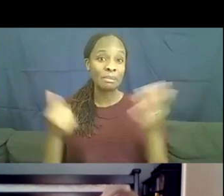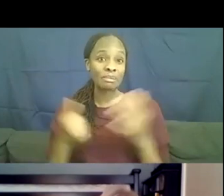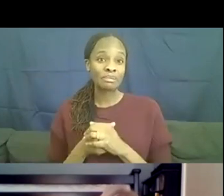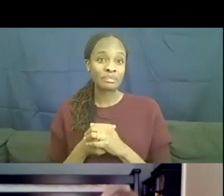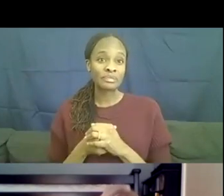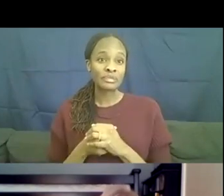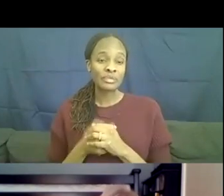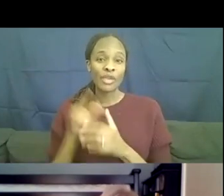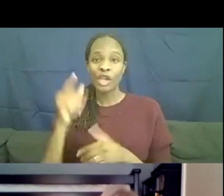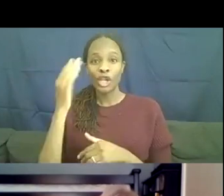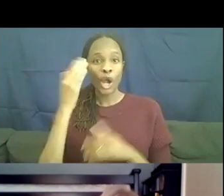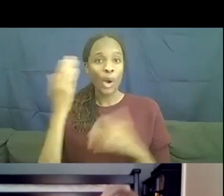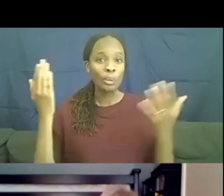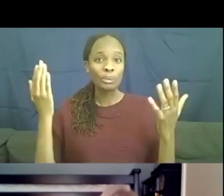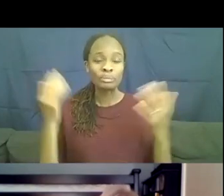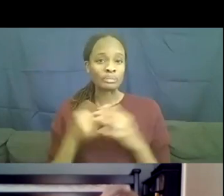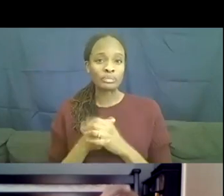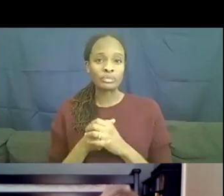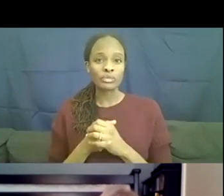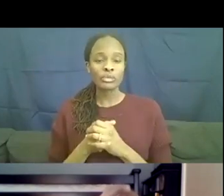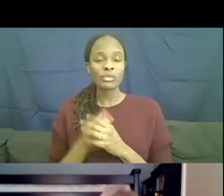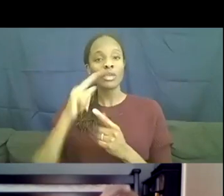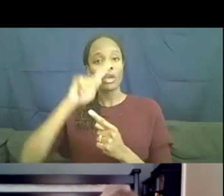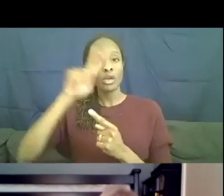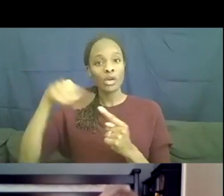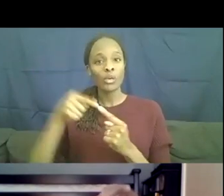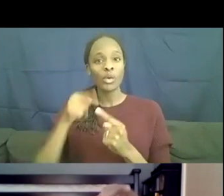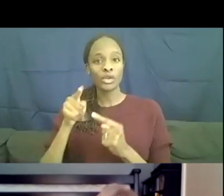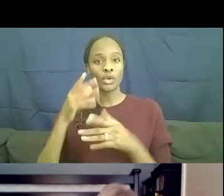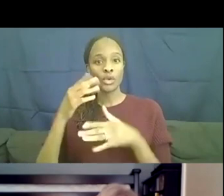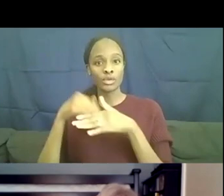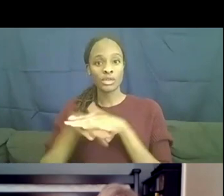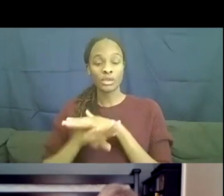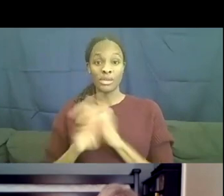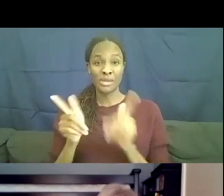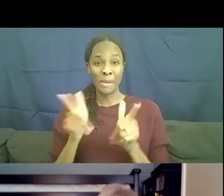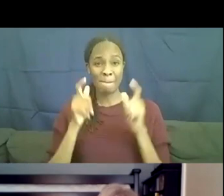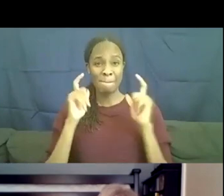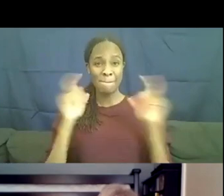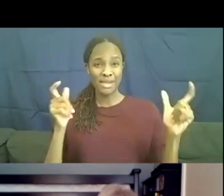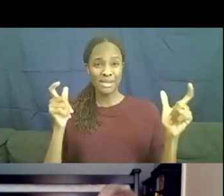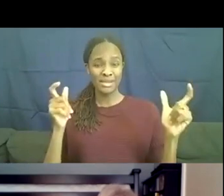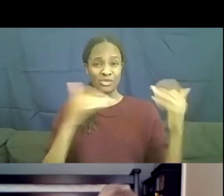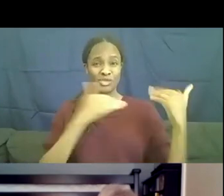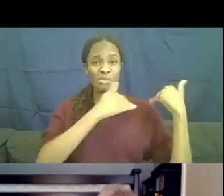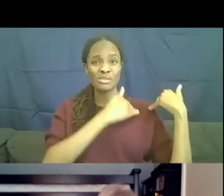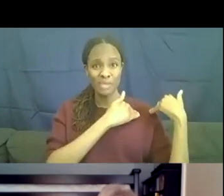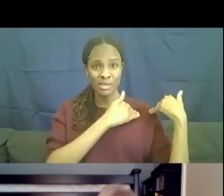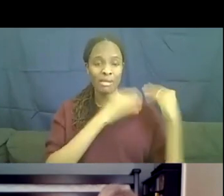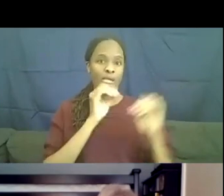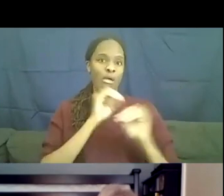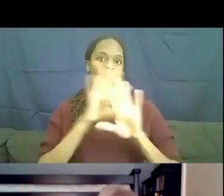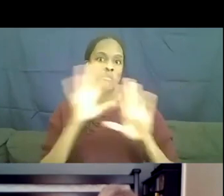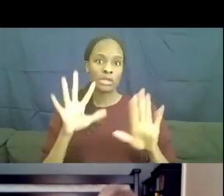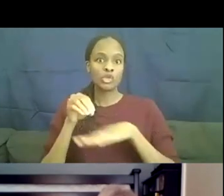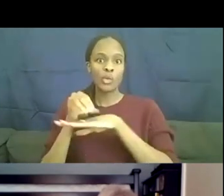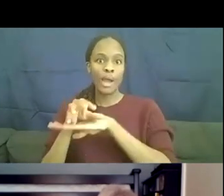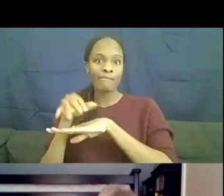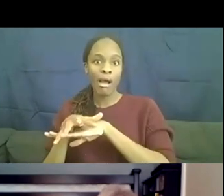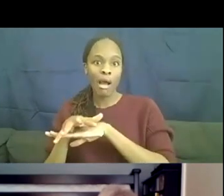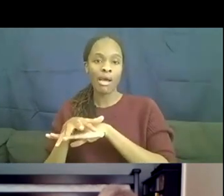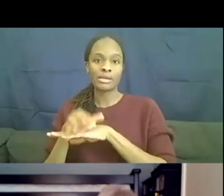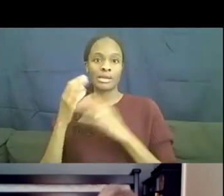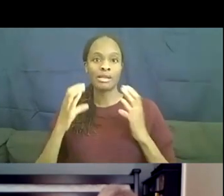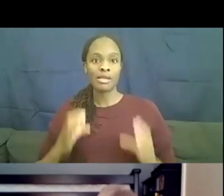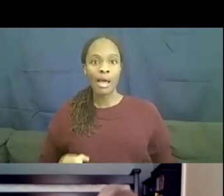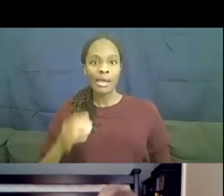you know, it's, it's when you enter, it's a big responsibility, obviously to advise clients or to, because